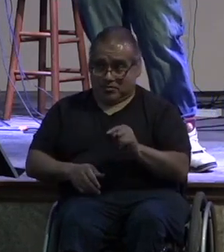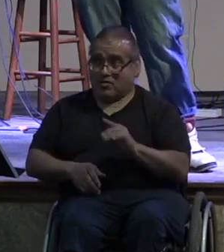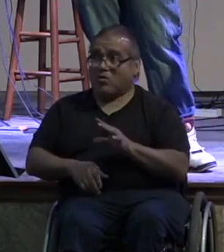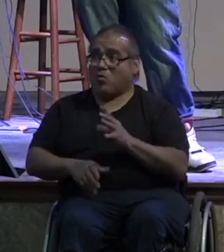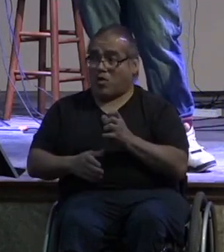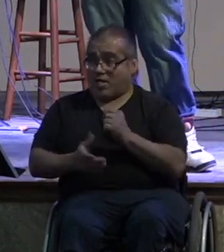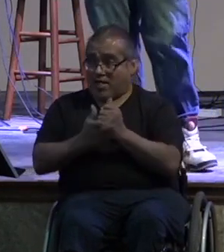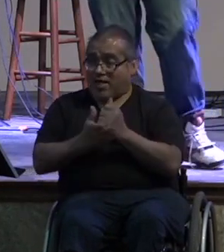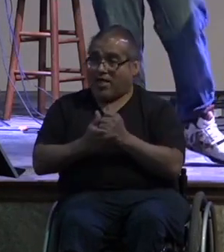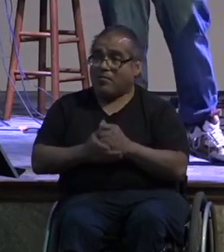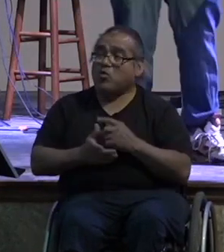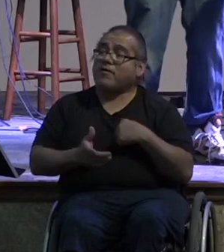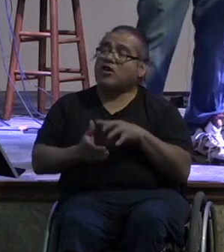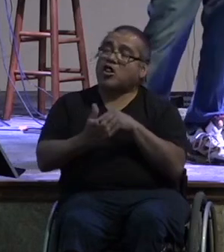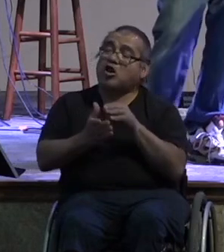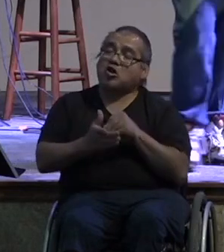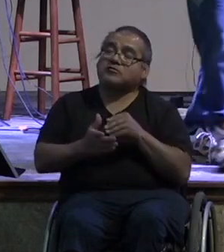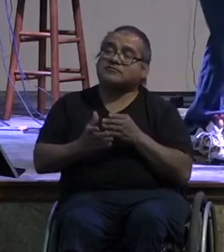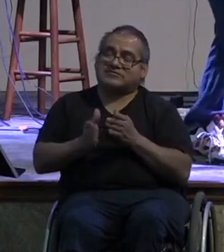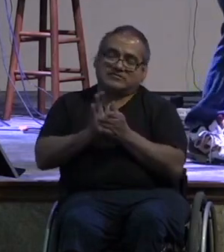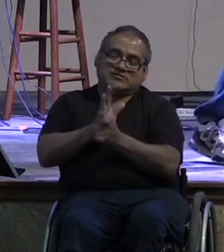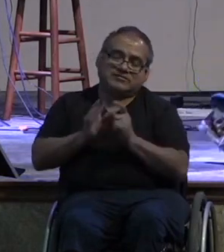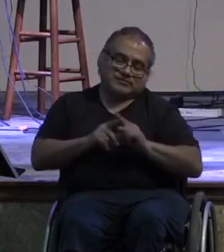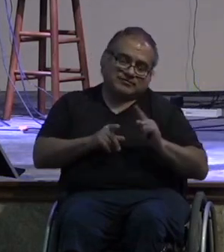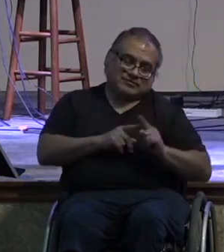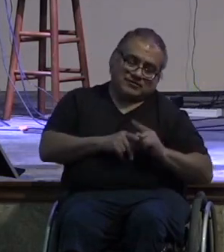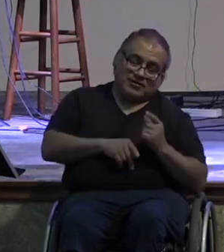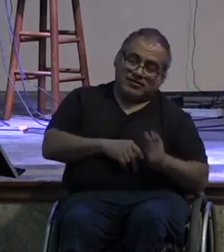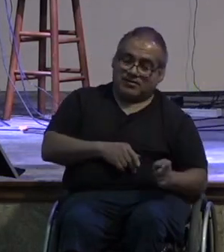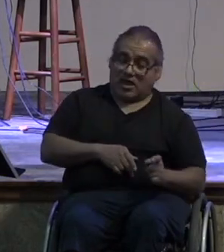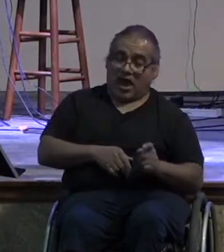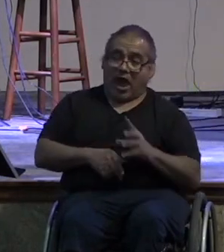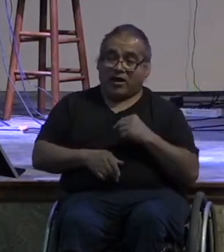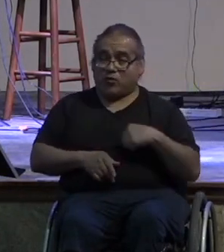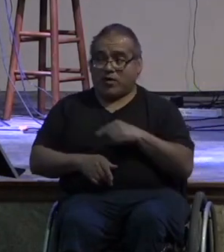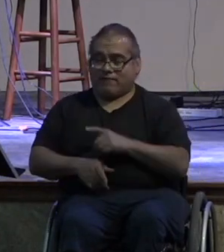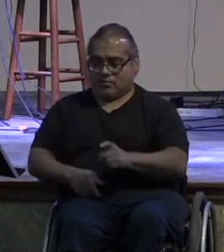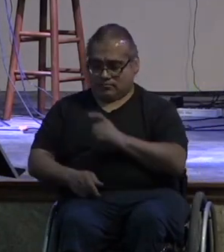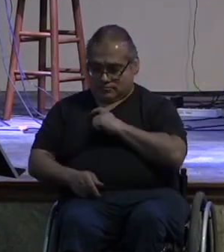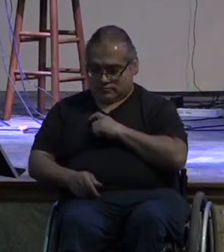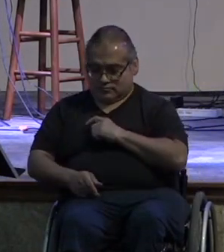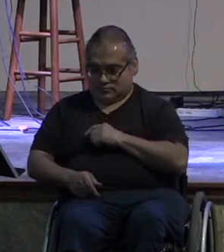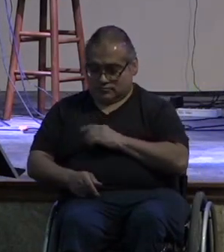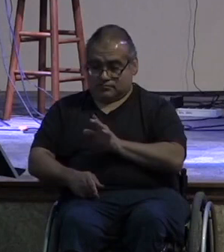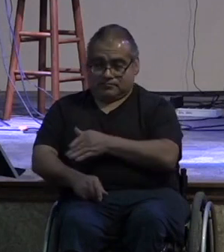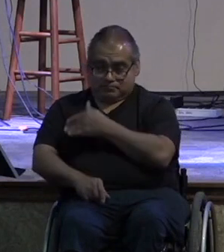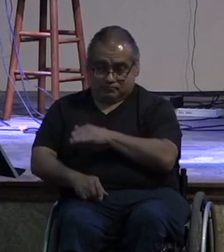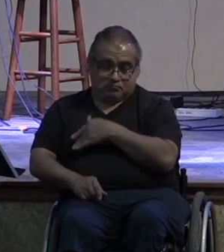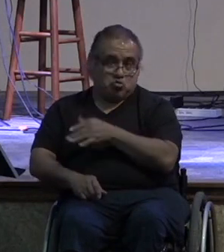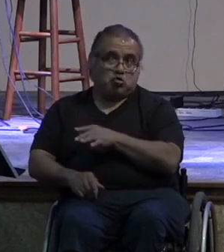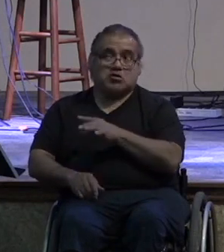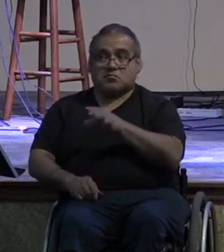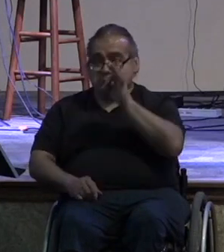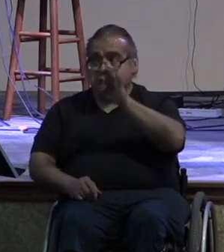in our life that we have learned that we've acquired and that we've been gifted to be good at musicianship